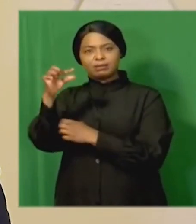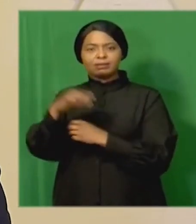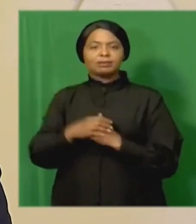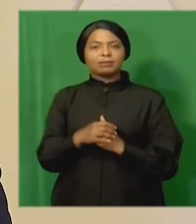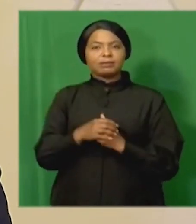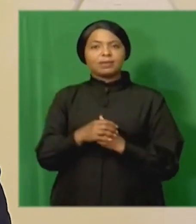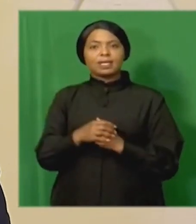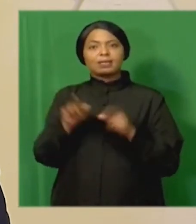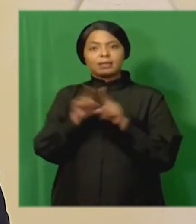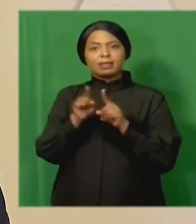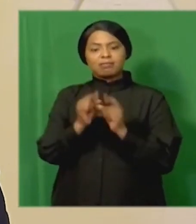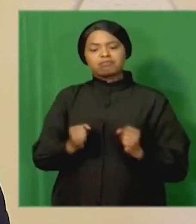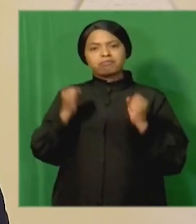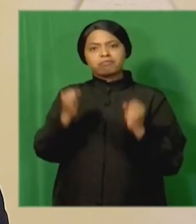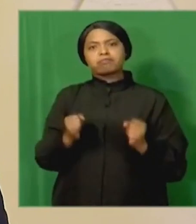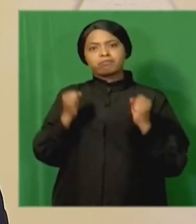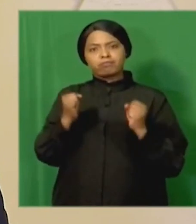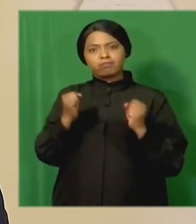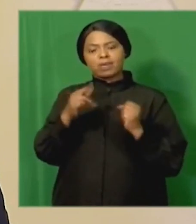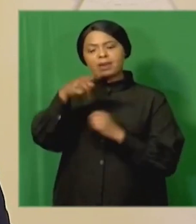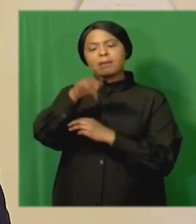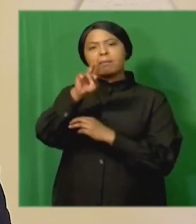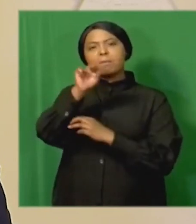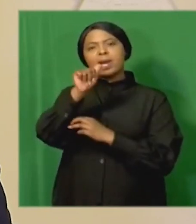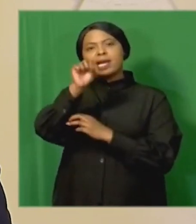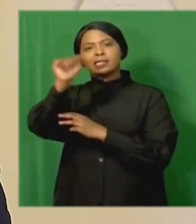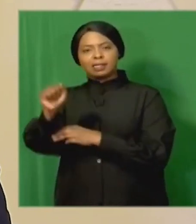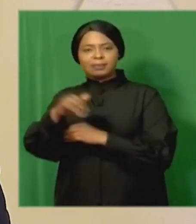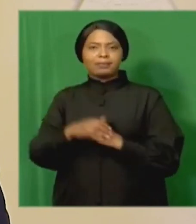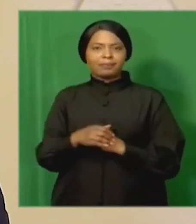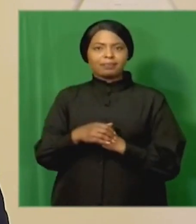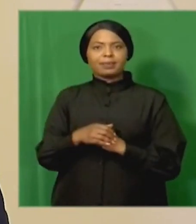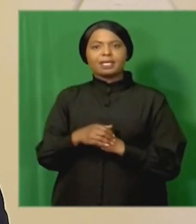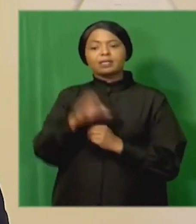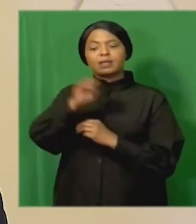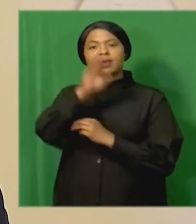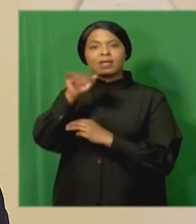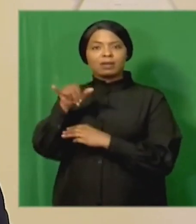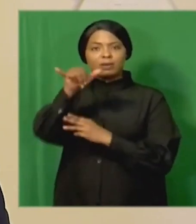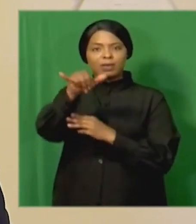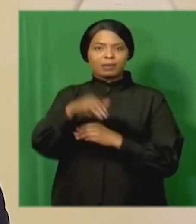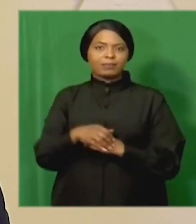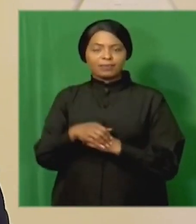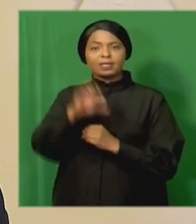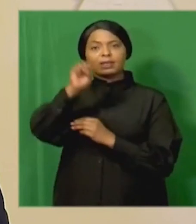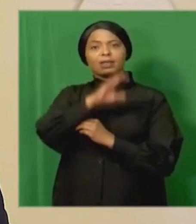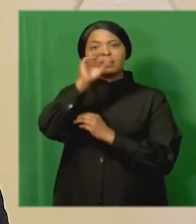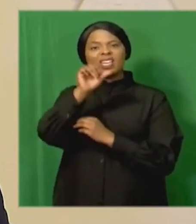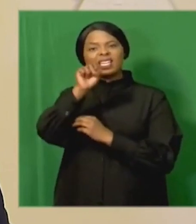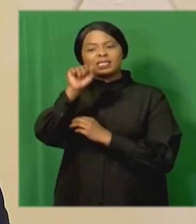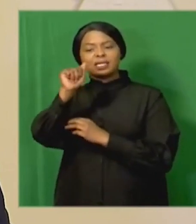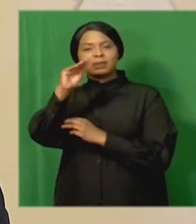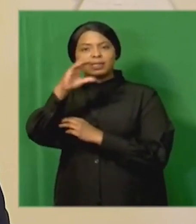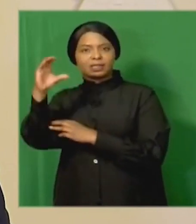Passenger Rail Agency South Africa South African Airways South Broadcasting Cooperation